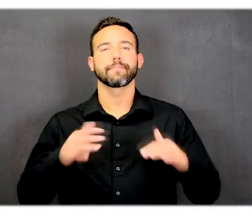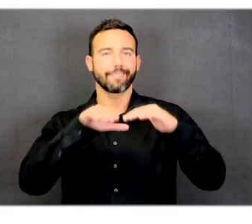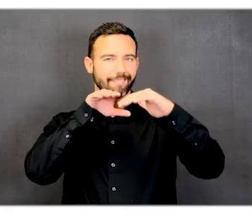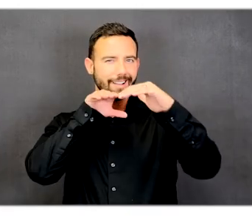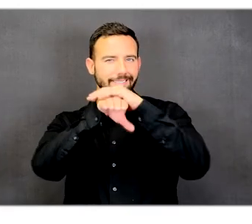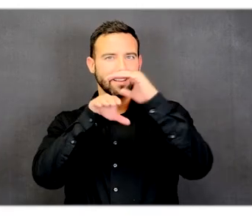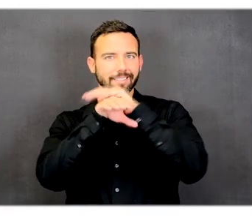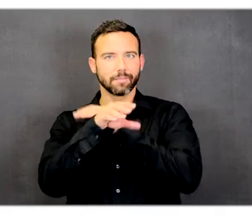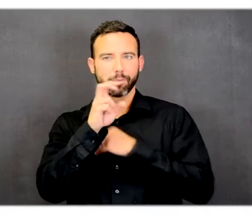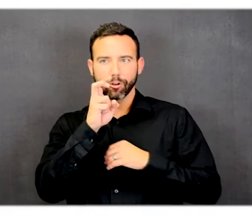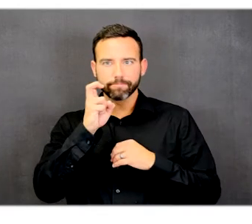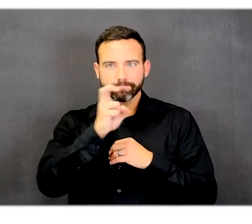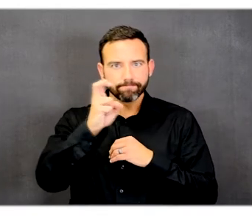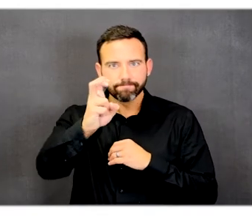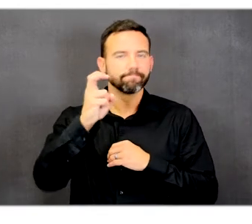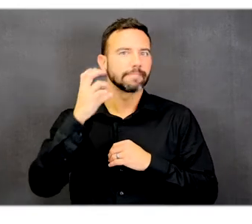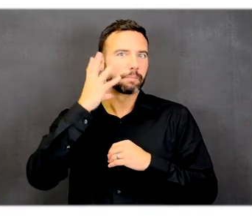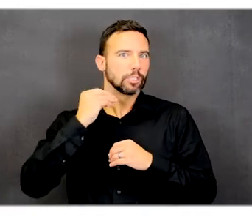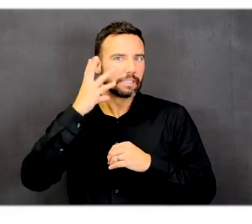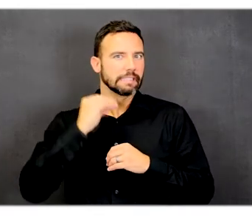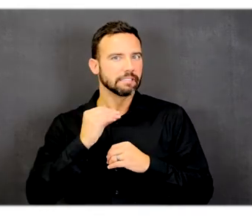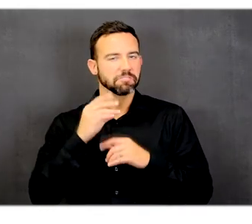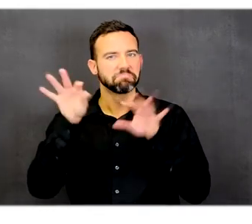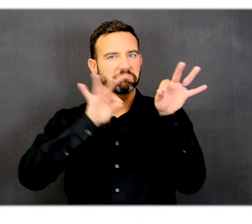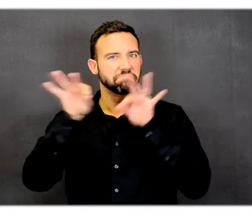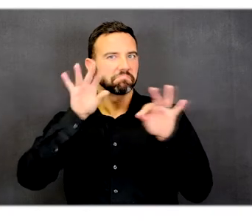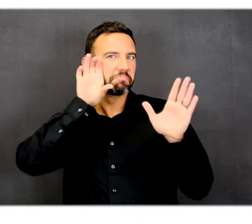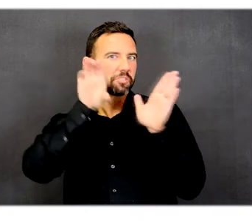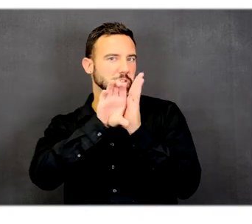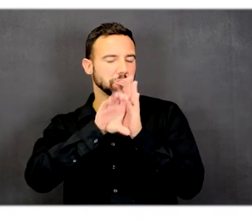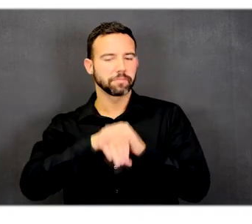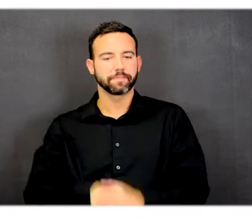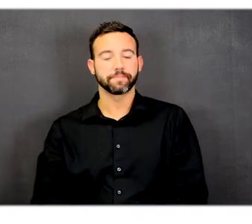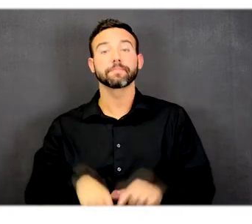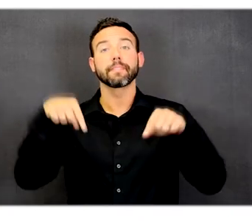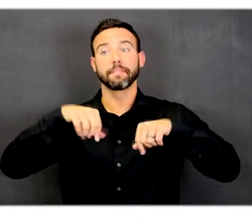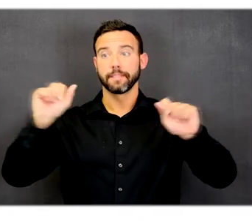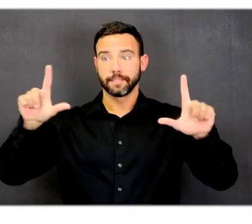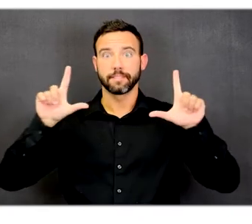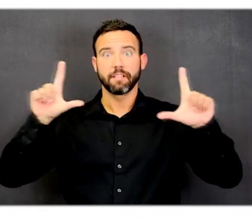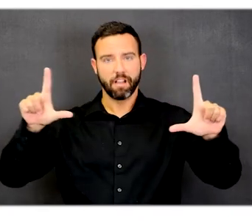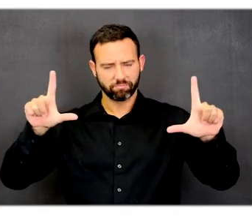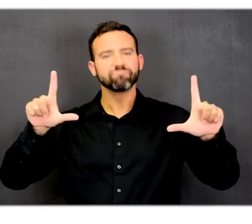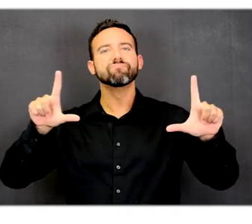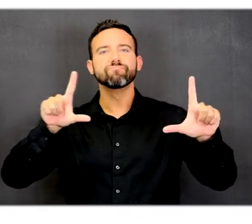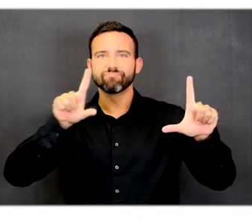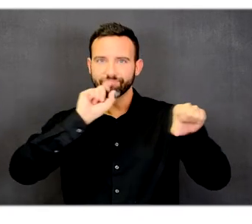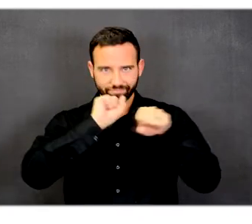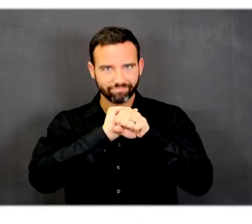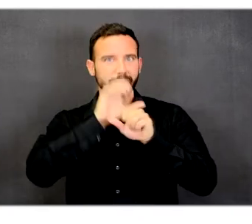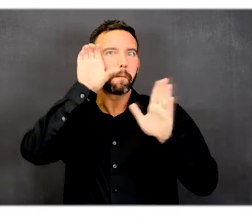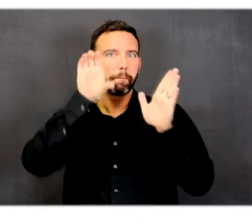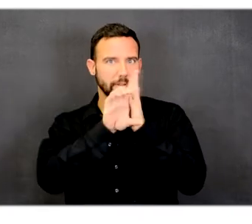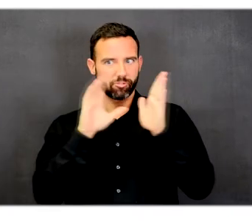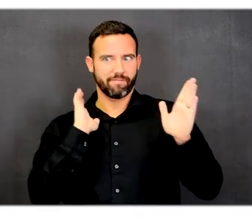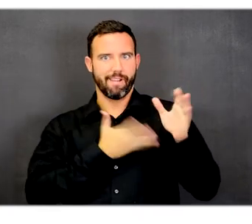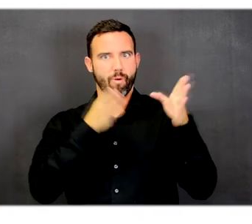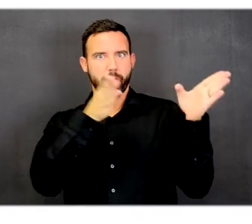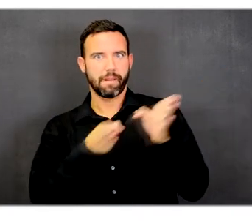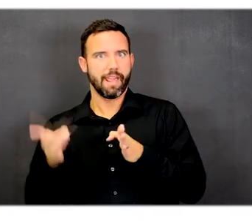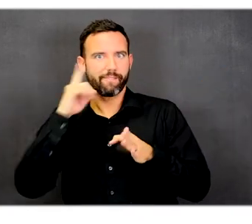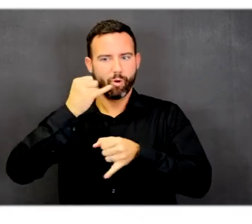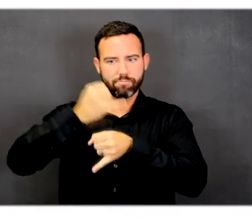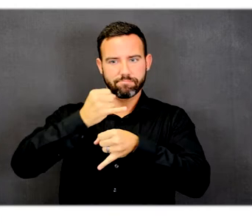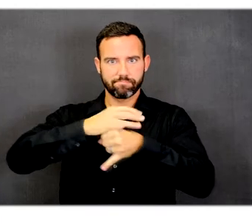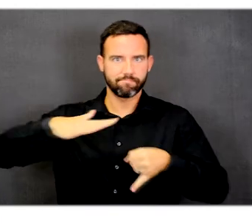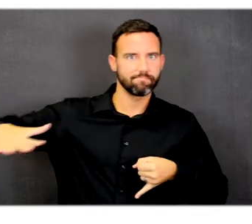Accessible Route Experience Diagram This slide is also a picture of the overall site plan that contains